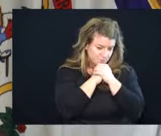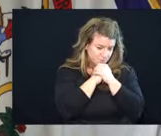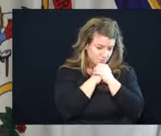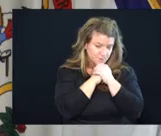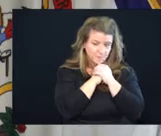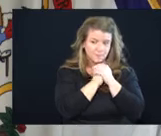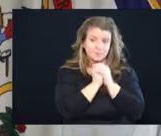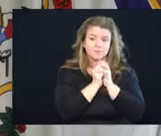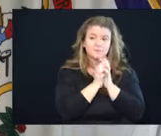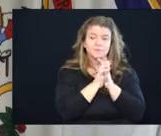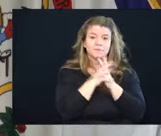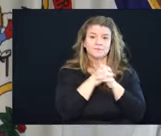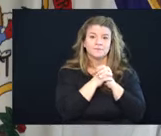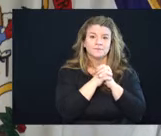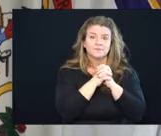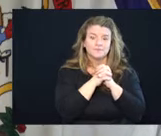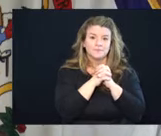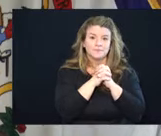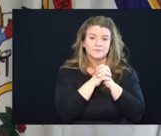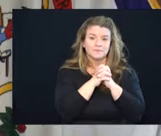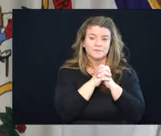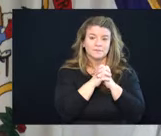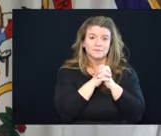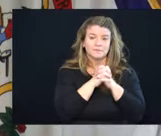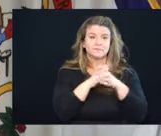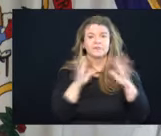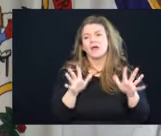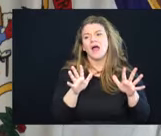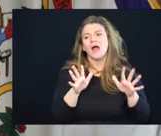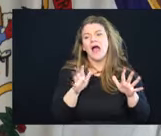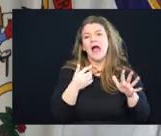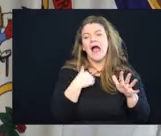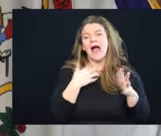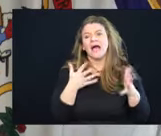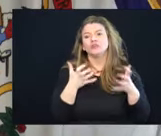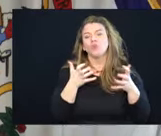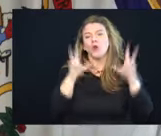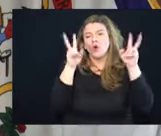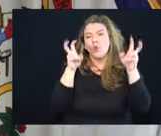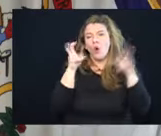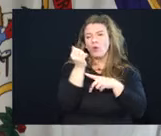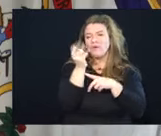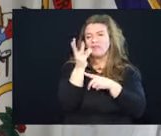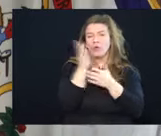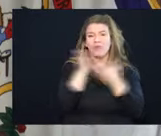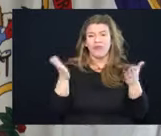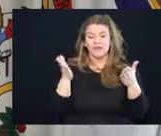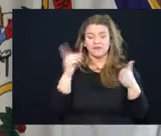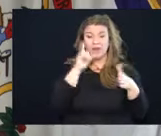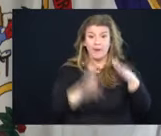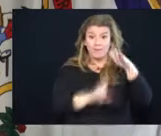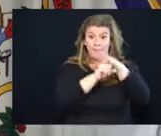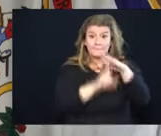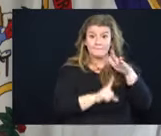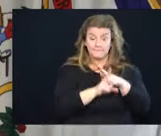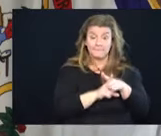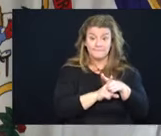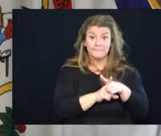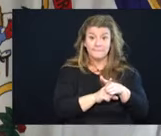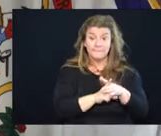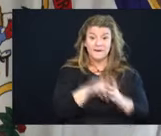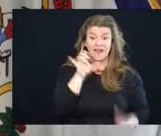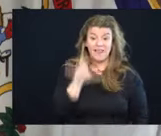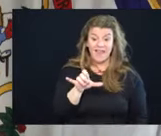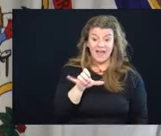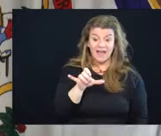you know, I want to just, I just want to quote a couple of things that have just come up. And that is,